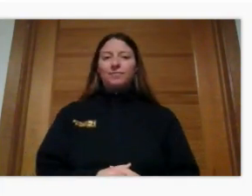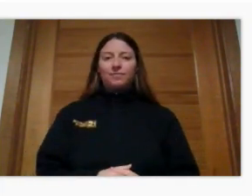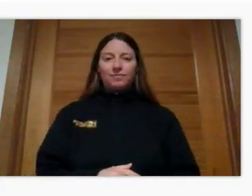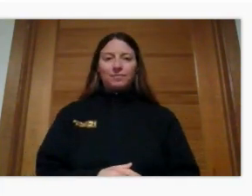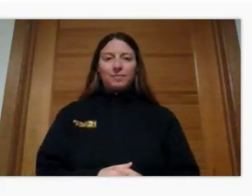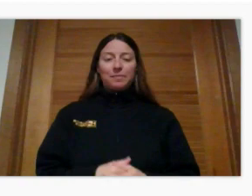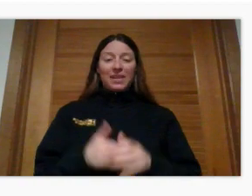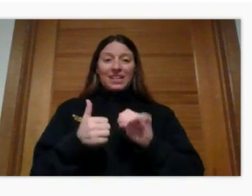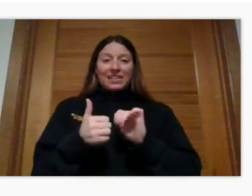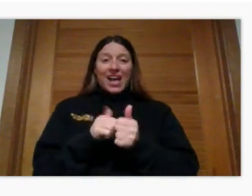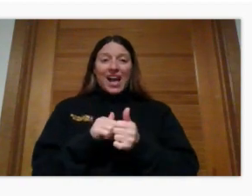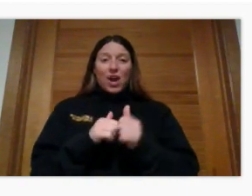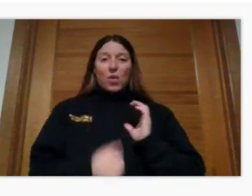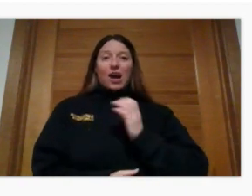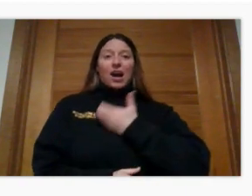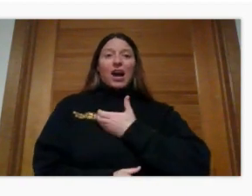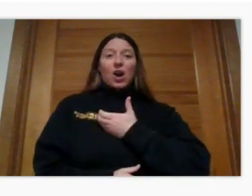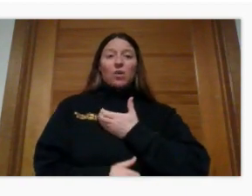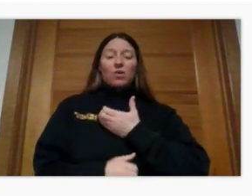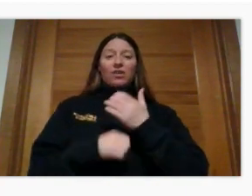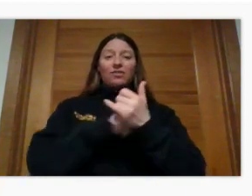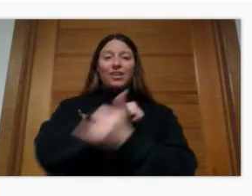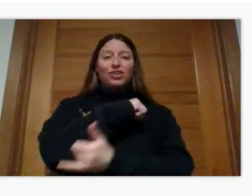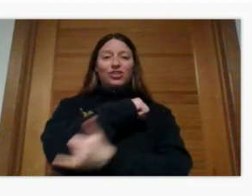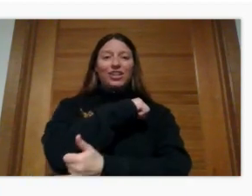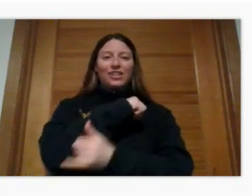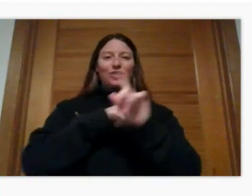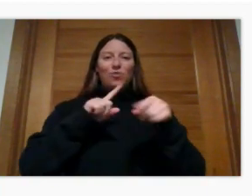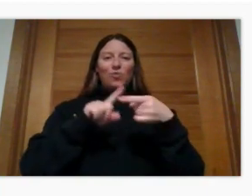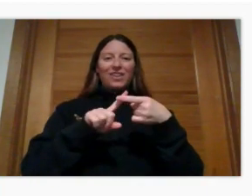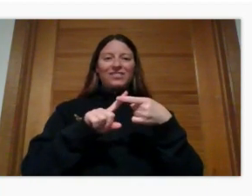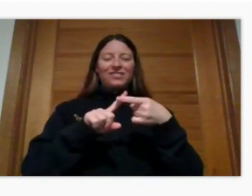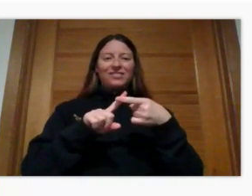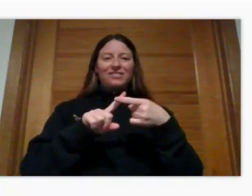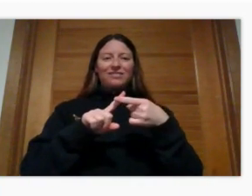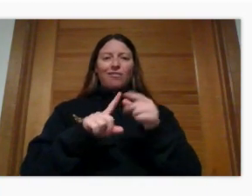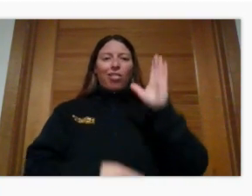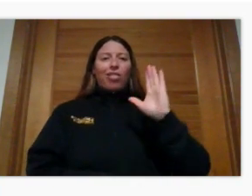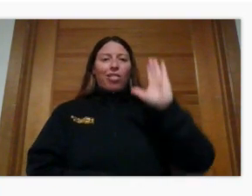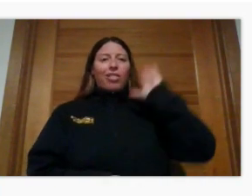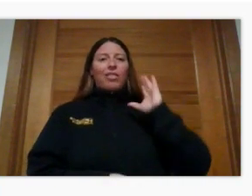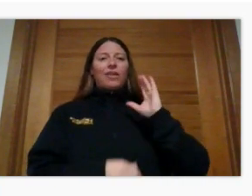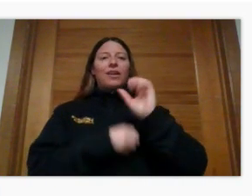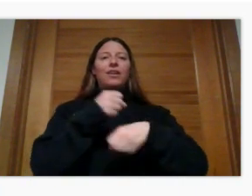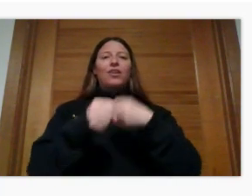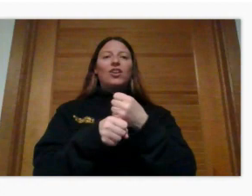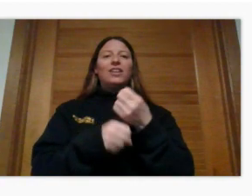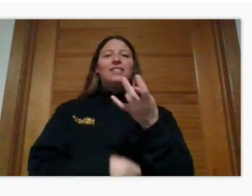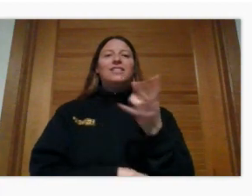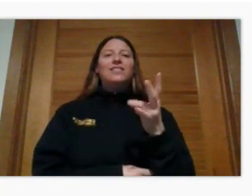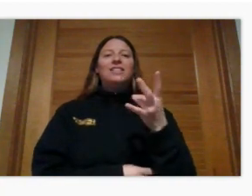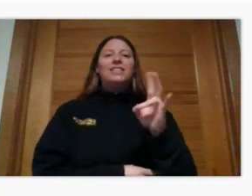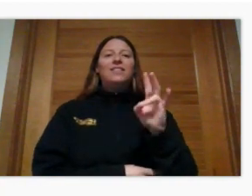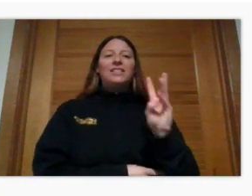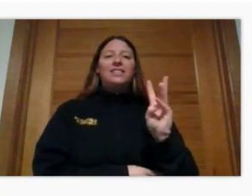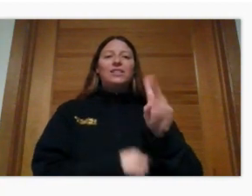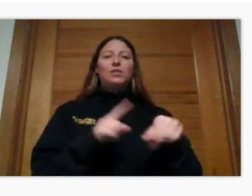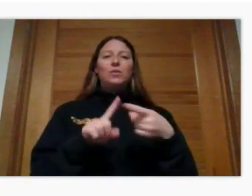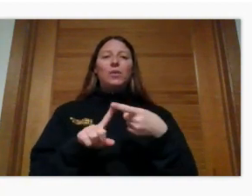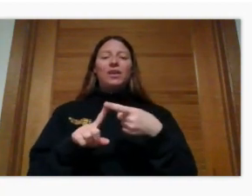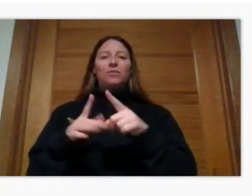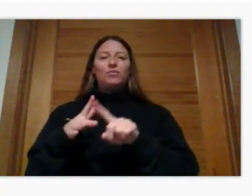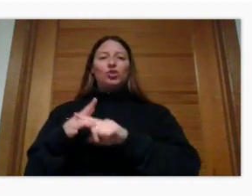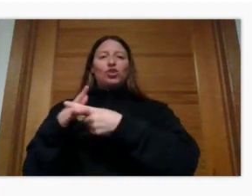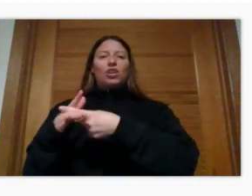This was how life was when America was first born in 1776. It wasn't until